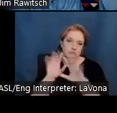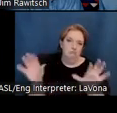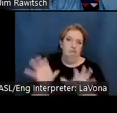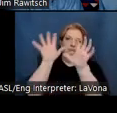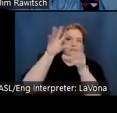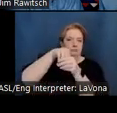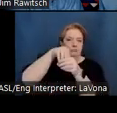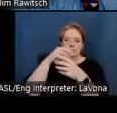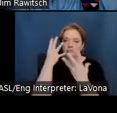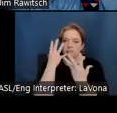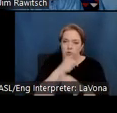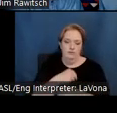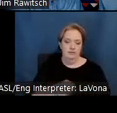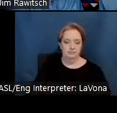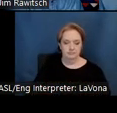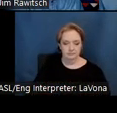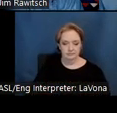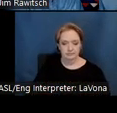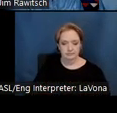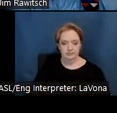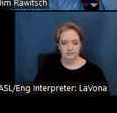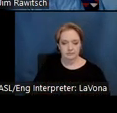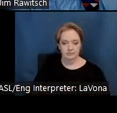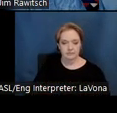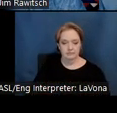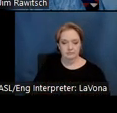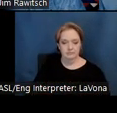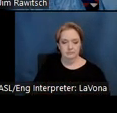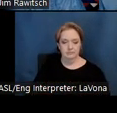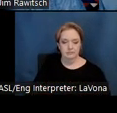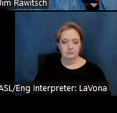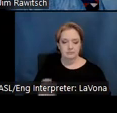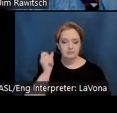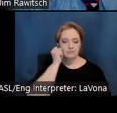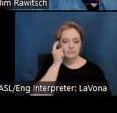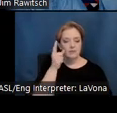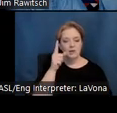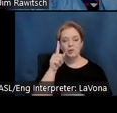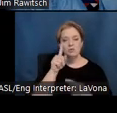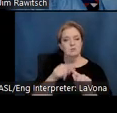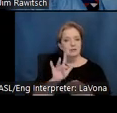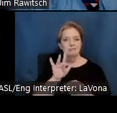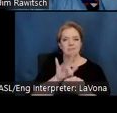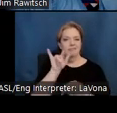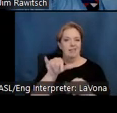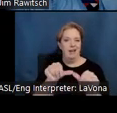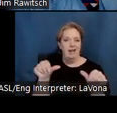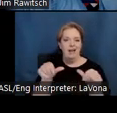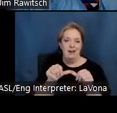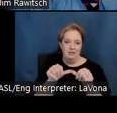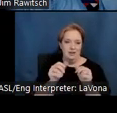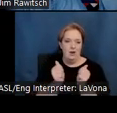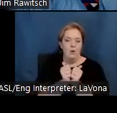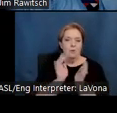interiors. No trip to this area is complete without a visit to the scrumptious